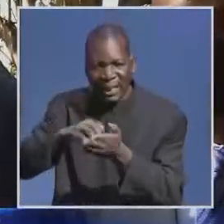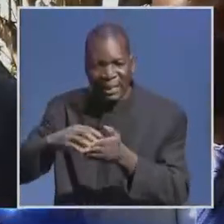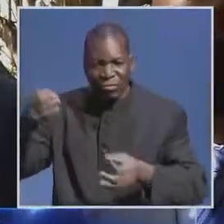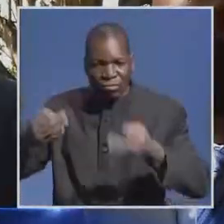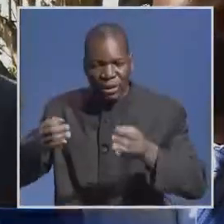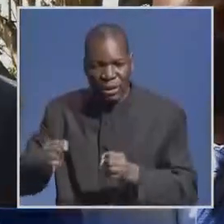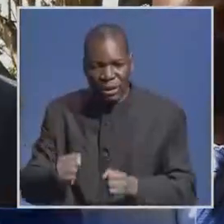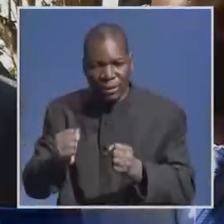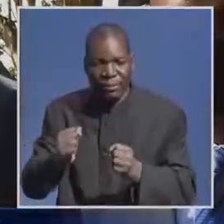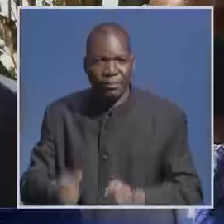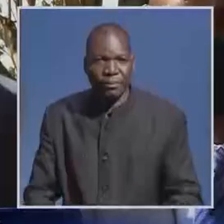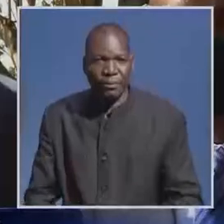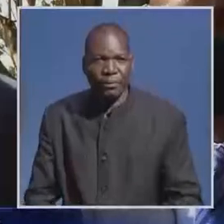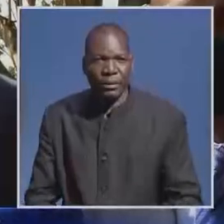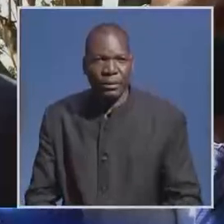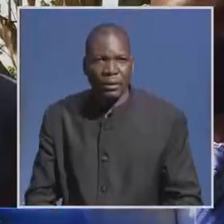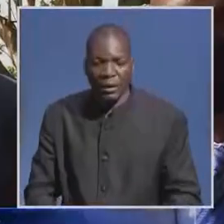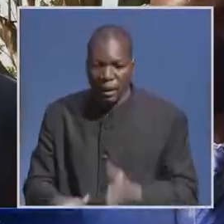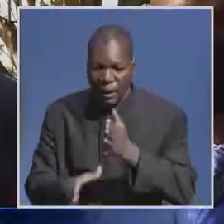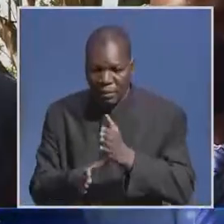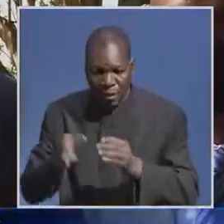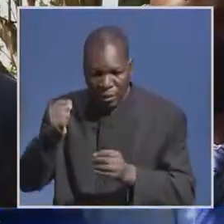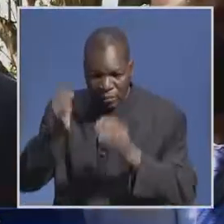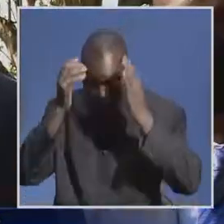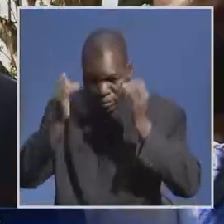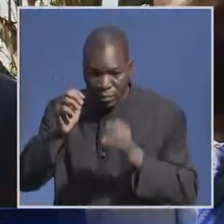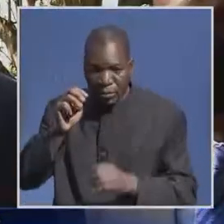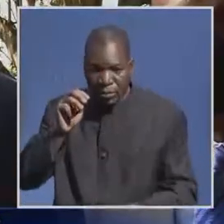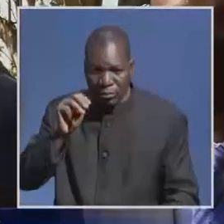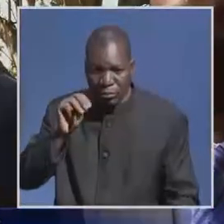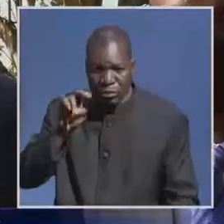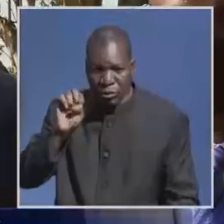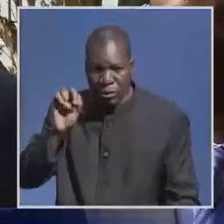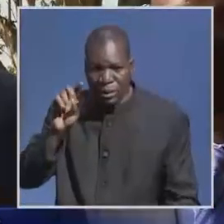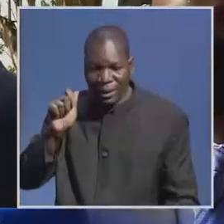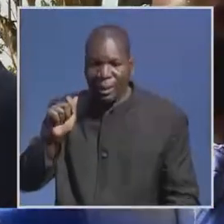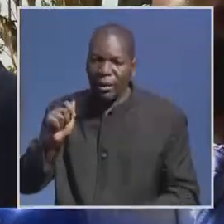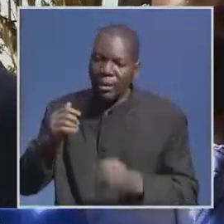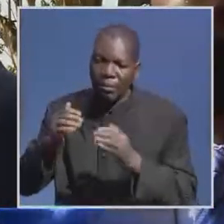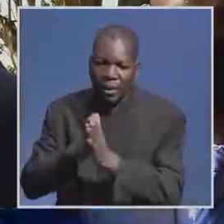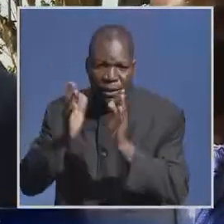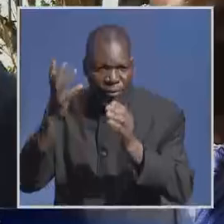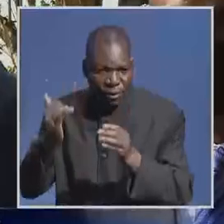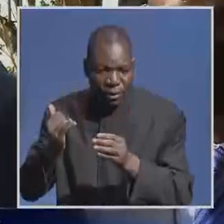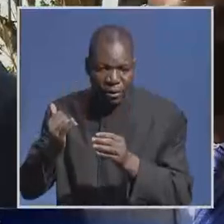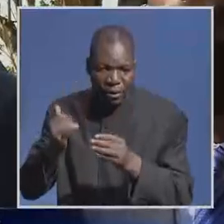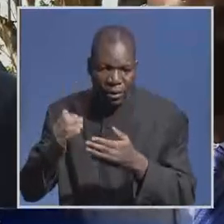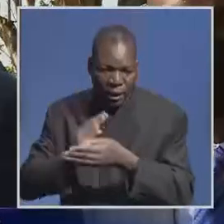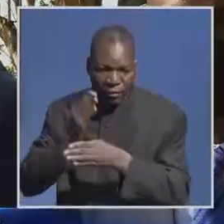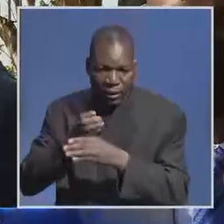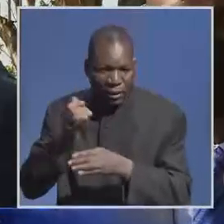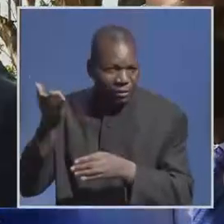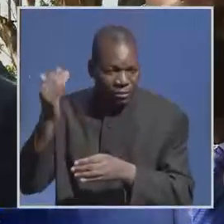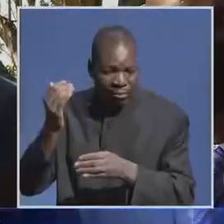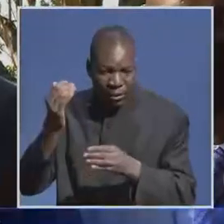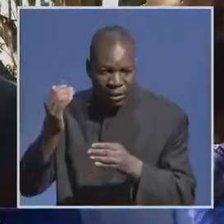Meanwhile, Justice Malila has praised Deputy Chief Justice Michael Musonda for anchoring the judiciary following the death of Chief Justice Irene Mambilema.